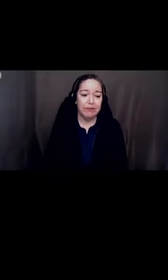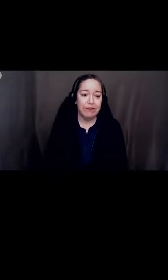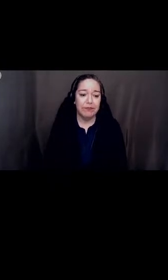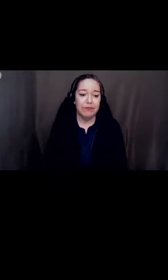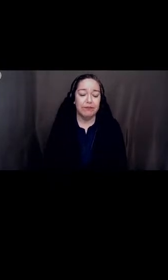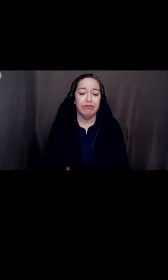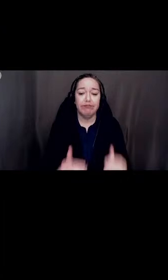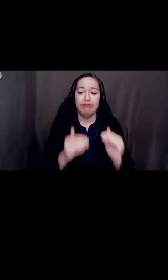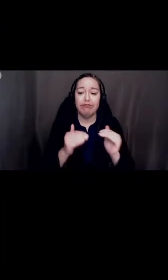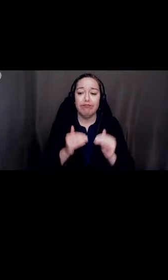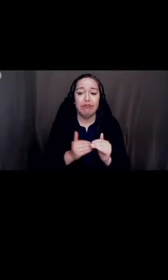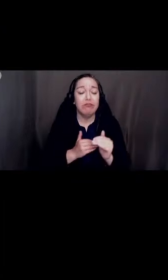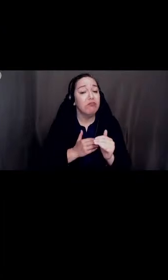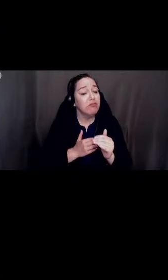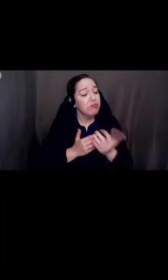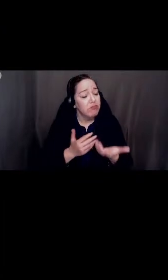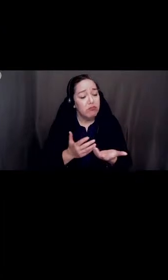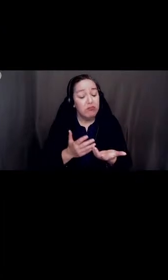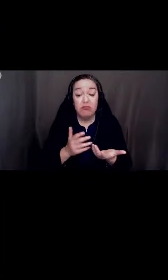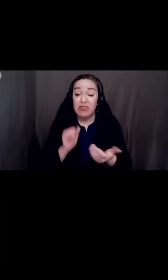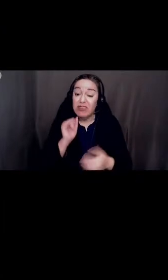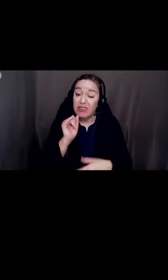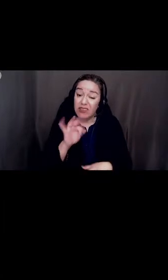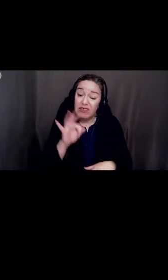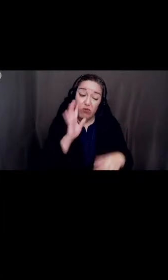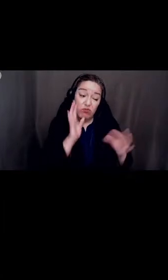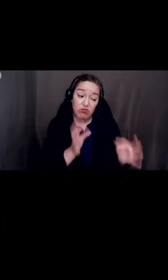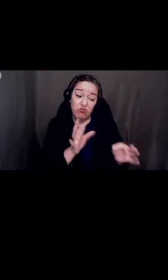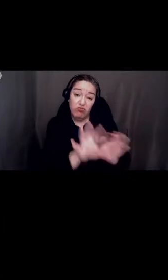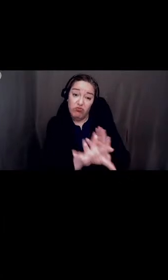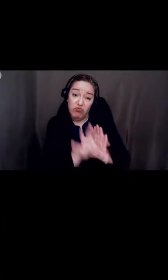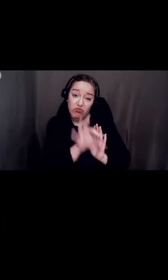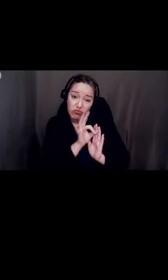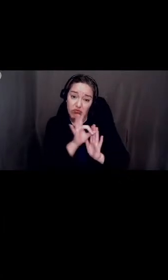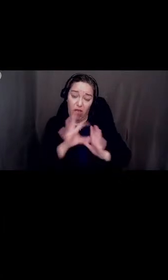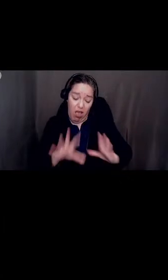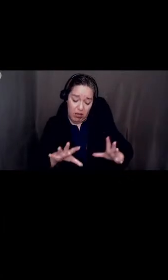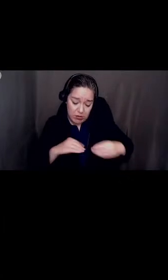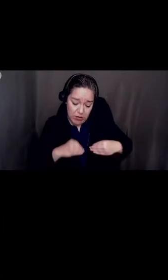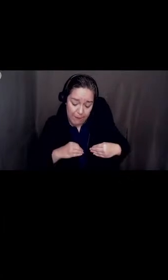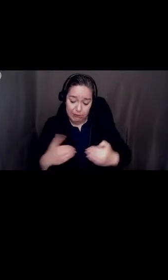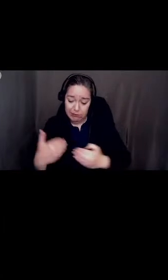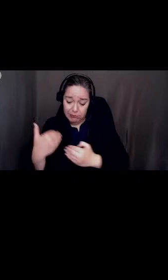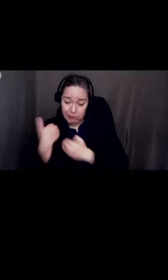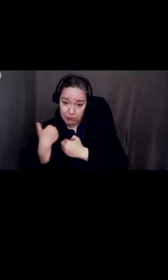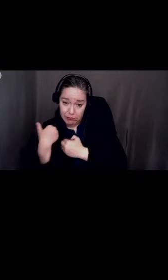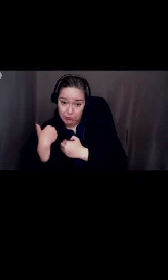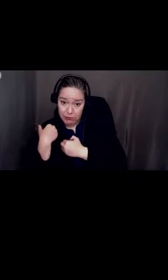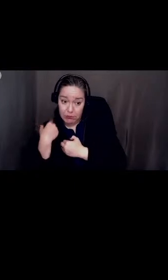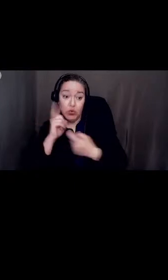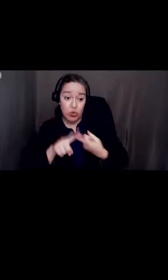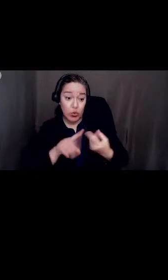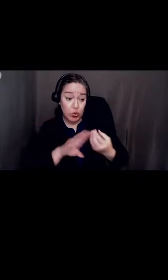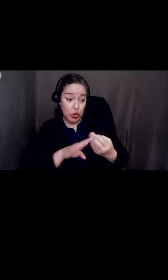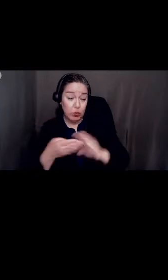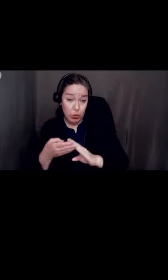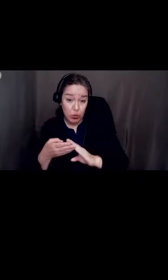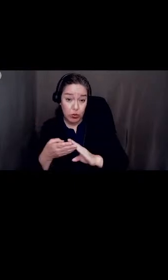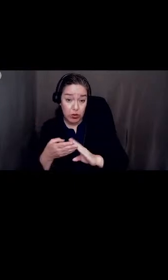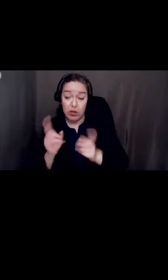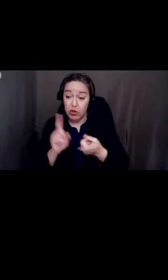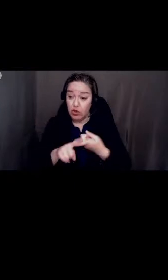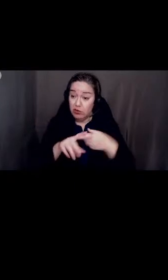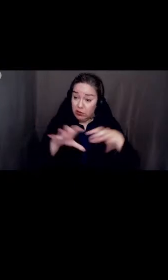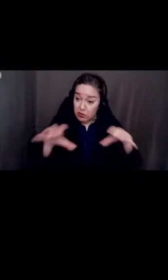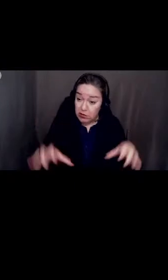Whether or not we choose to accept our responsibility to our communities to do the difficult work